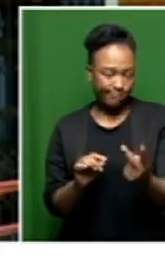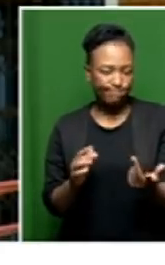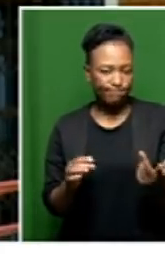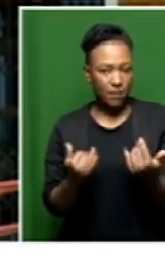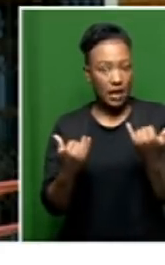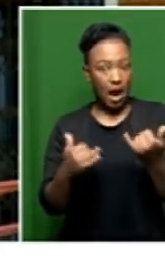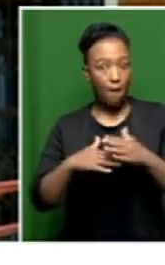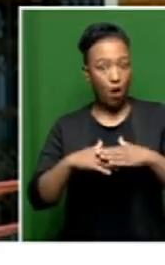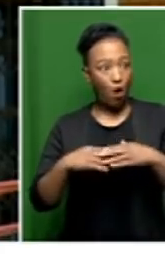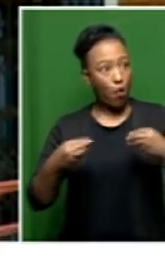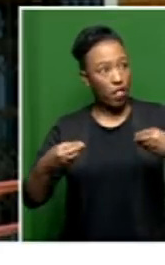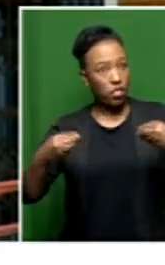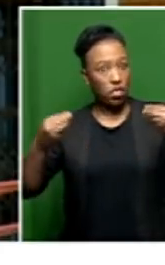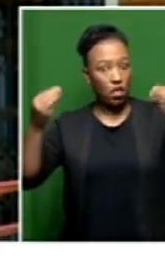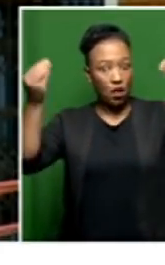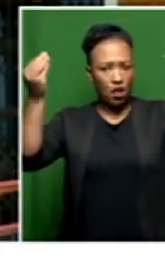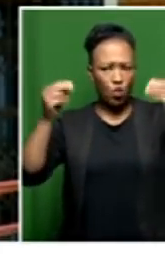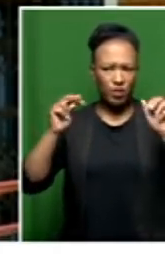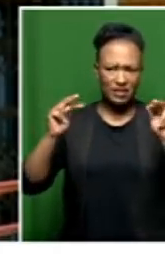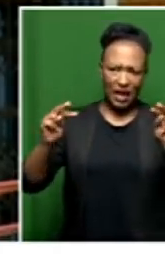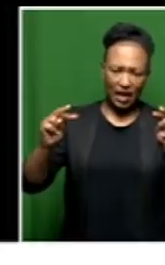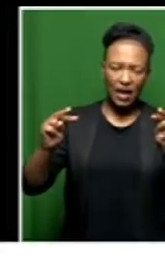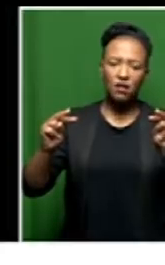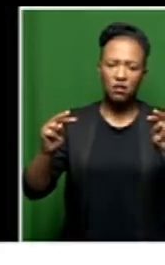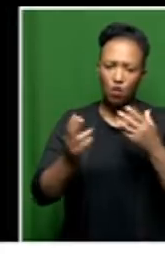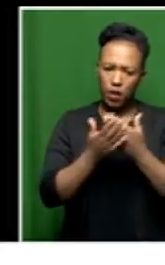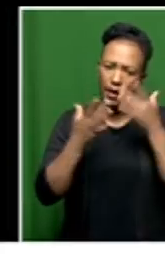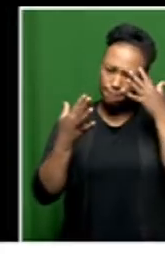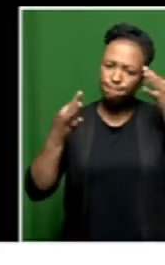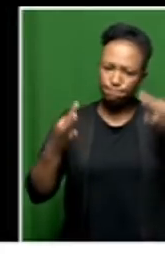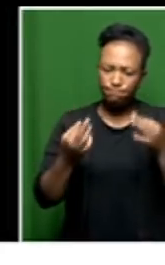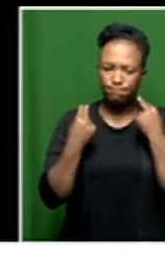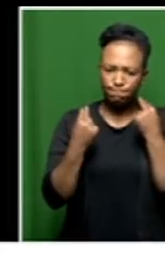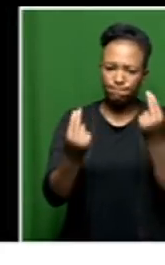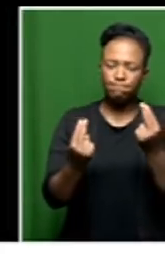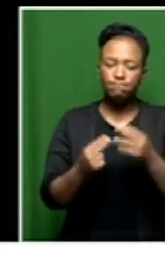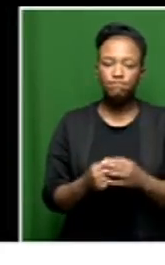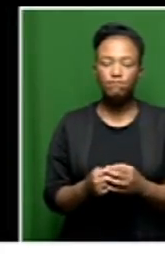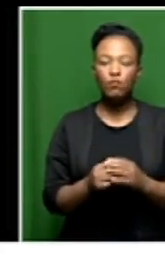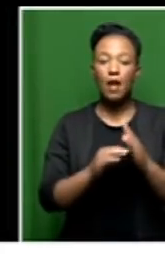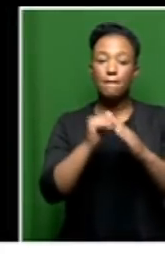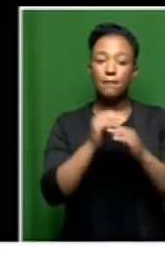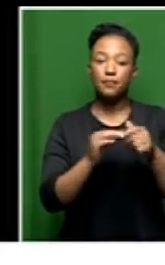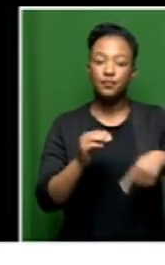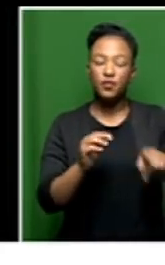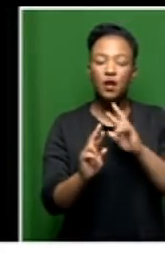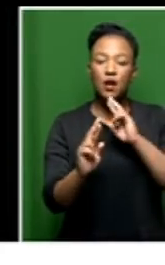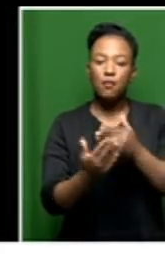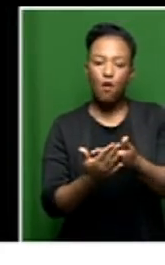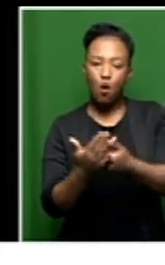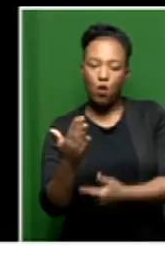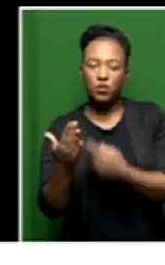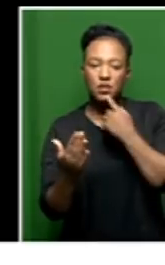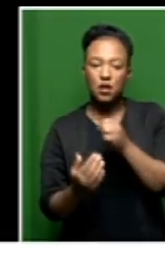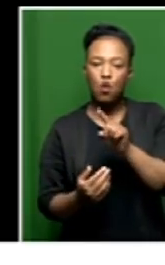growing, the more we grow, we see these things, the more we can actually act on them. The facility's financial records show that the amount of 1.9